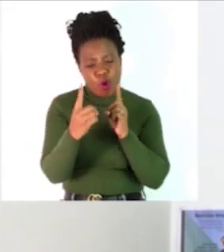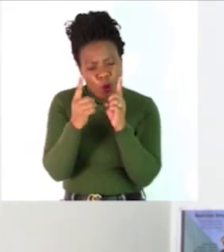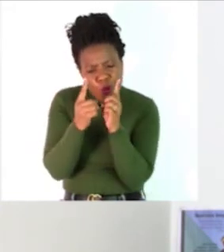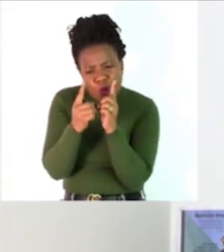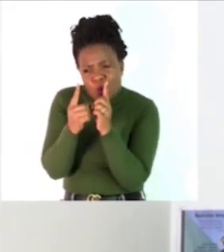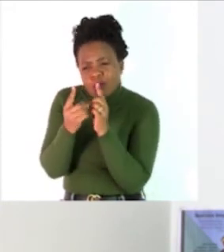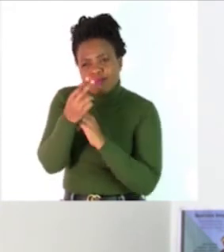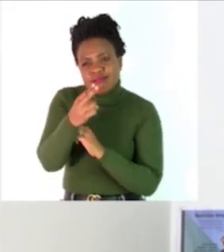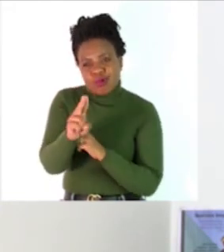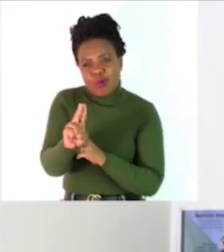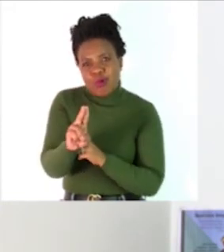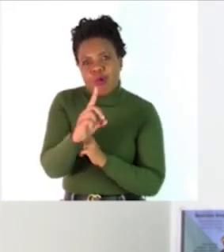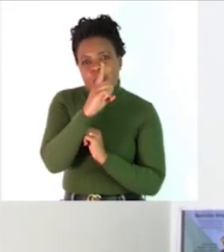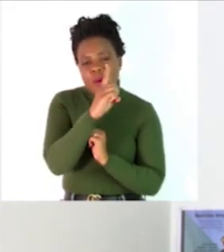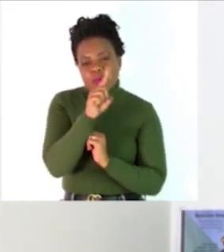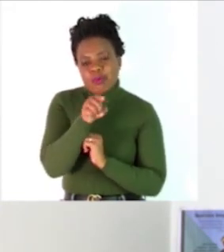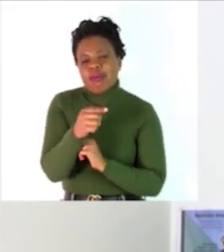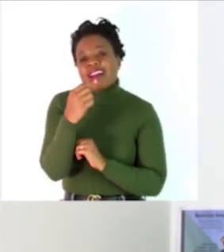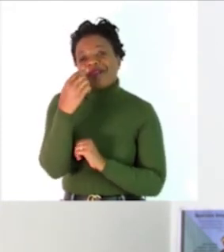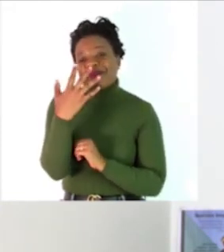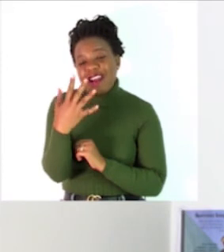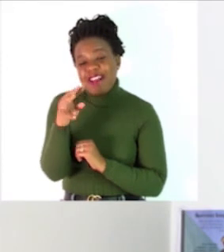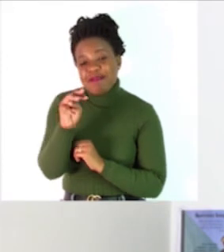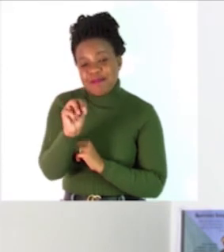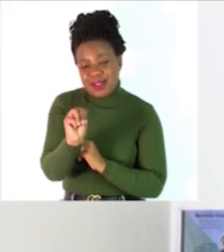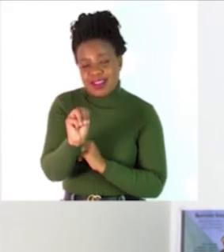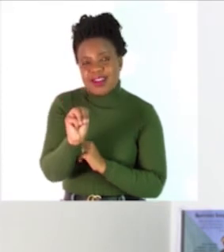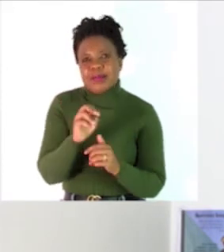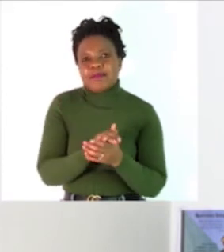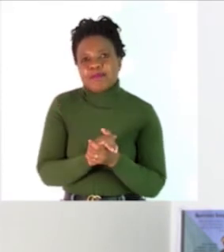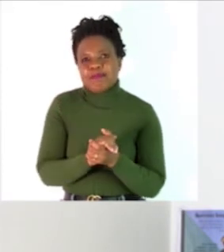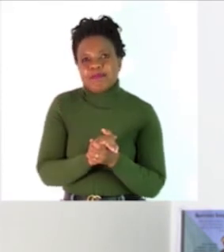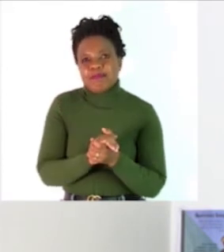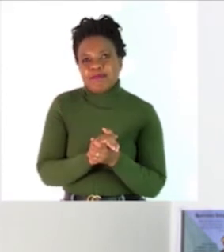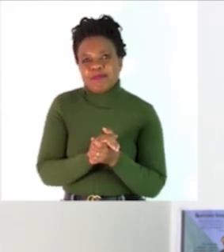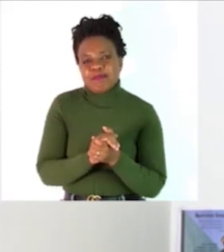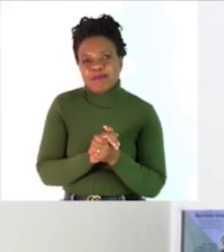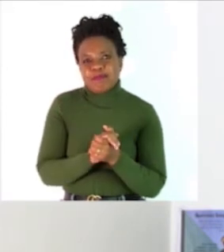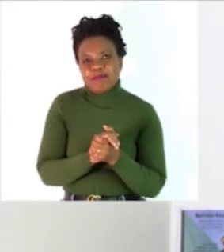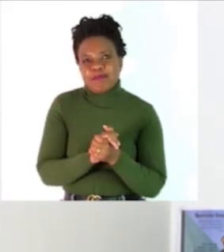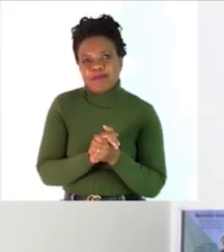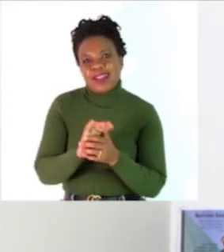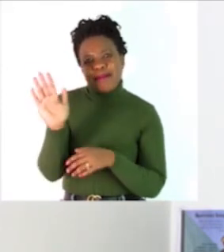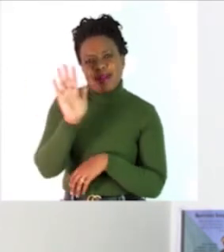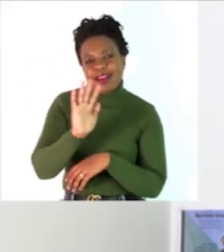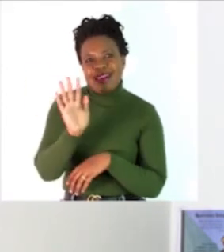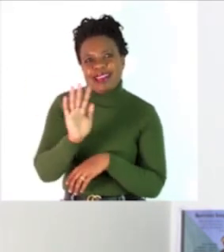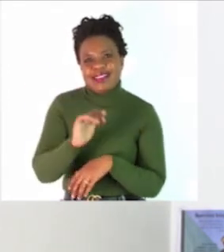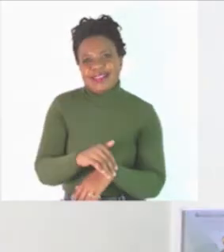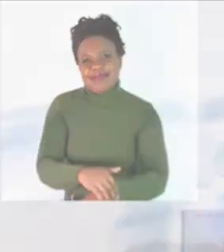distance. One, at least 1,5 meters apart. Bye-bye for now.